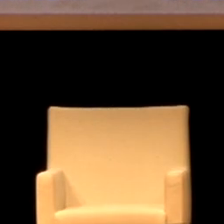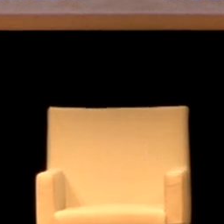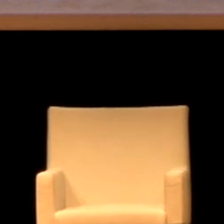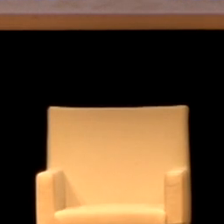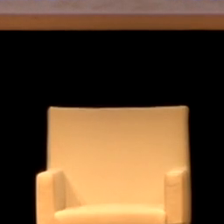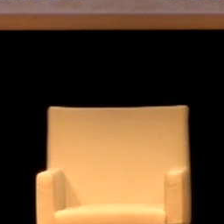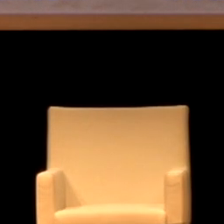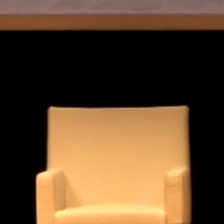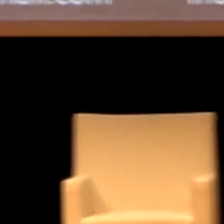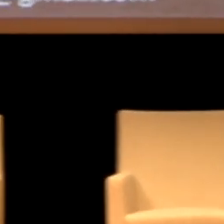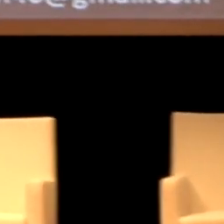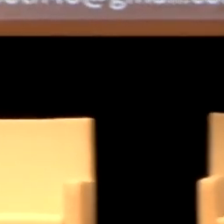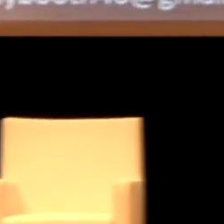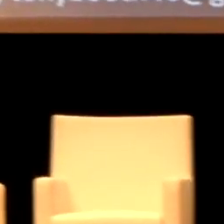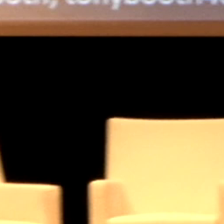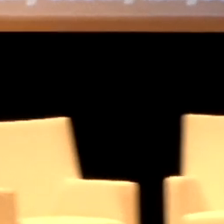bright light at the back.